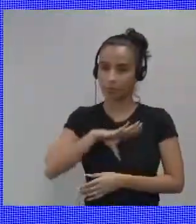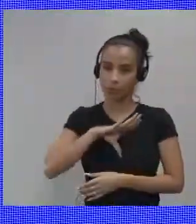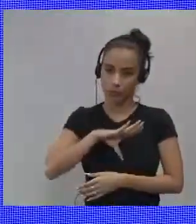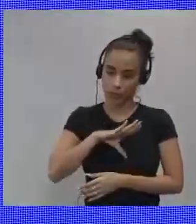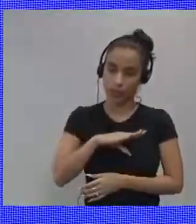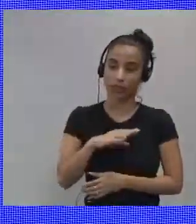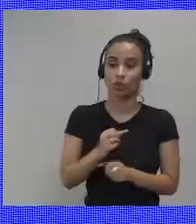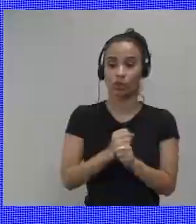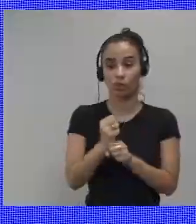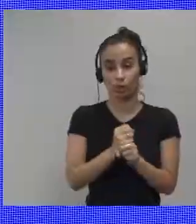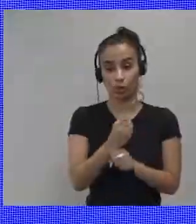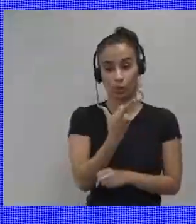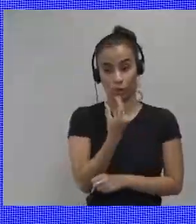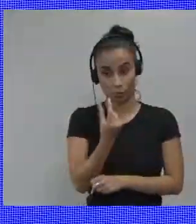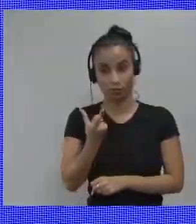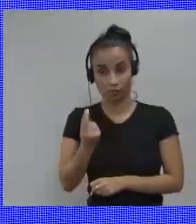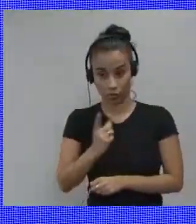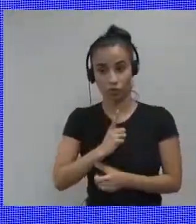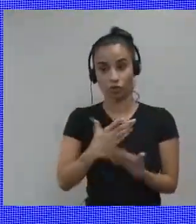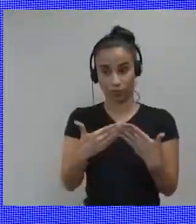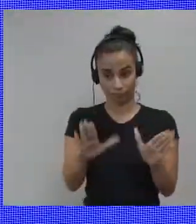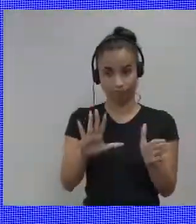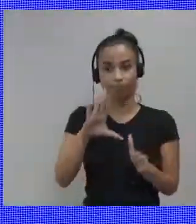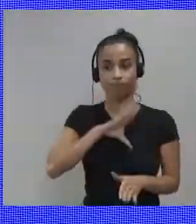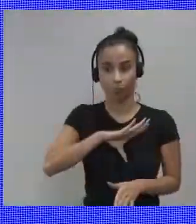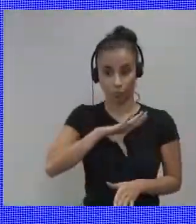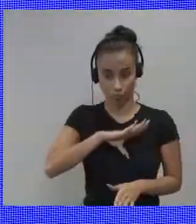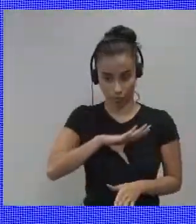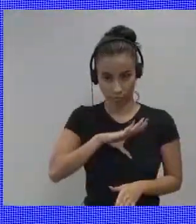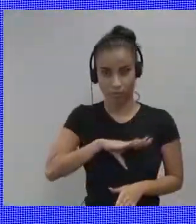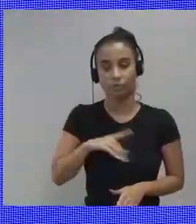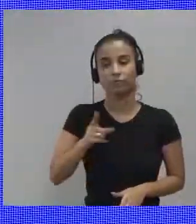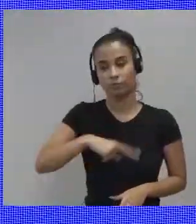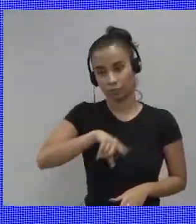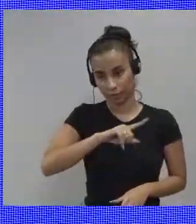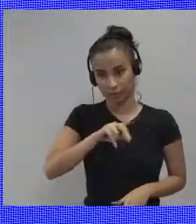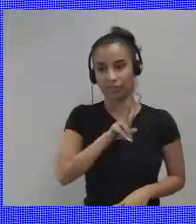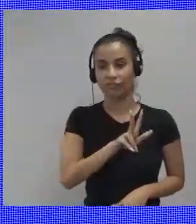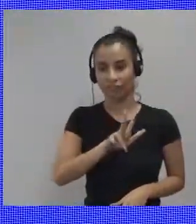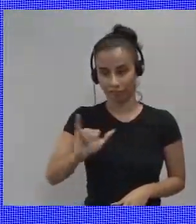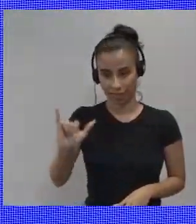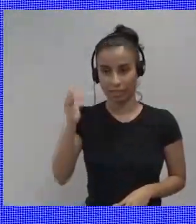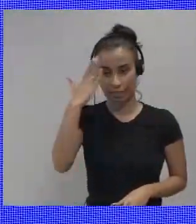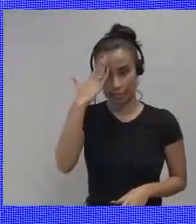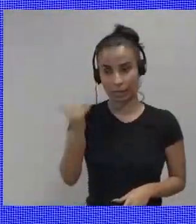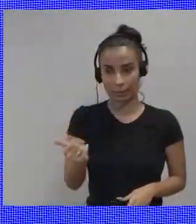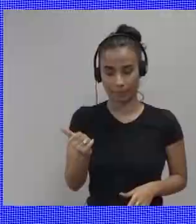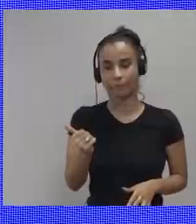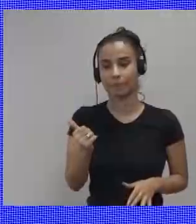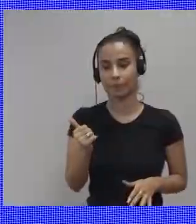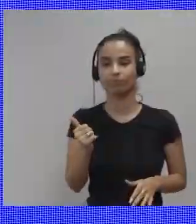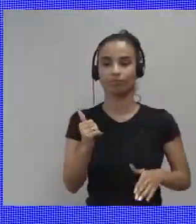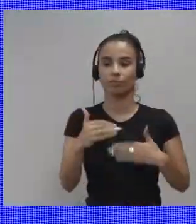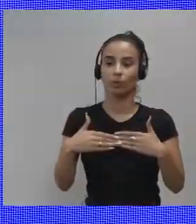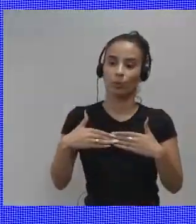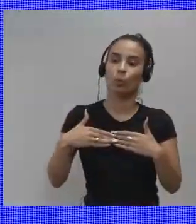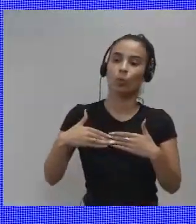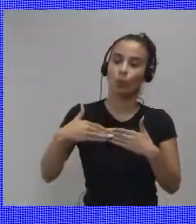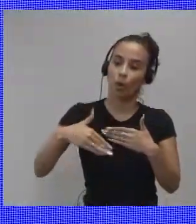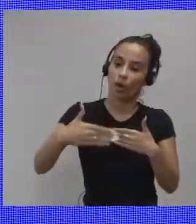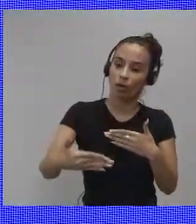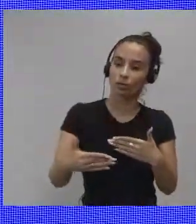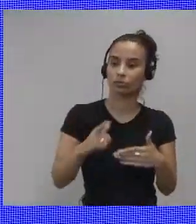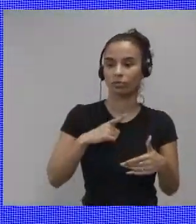um by the way you're gonna have to use a kind of linkedin or twitter or your government email and we'll that'll allow us to vet you quickly